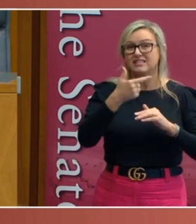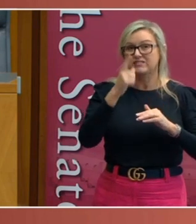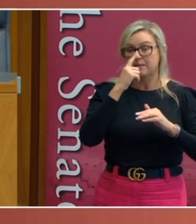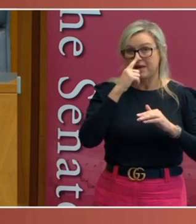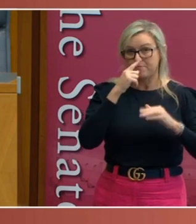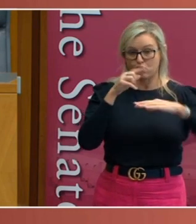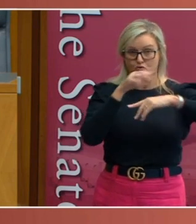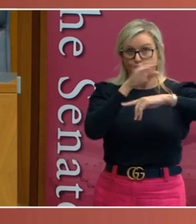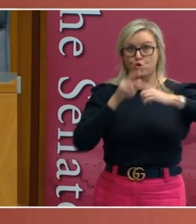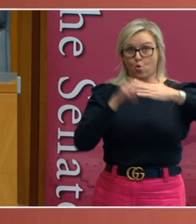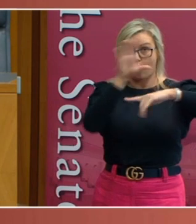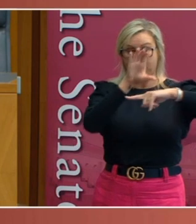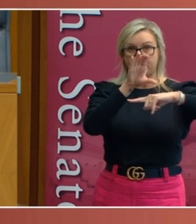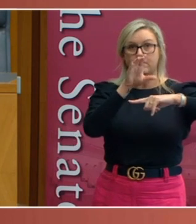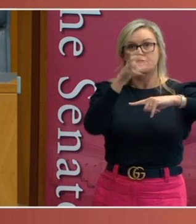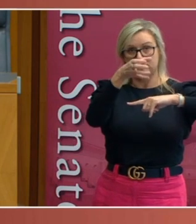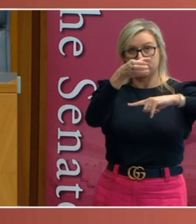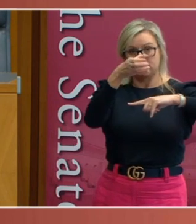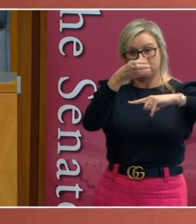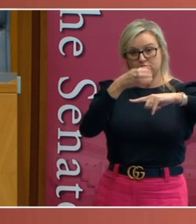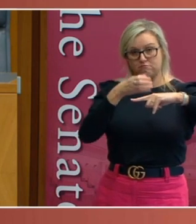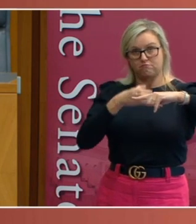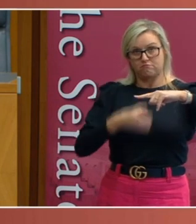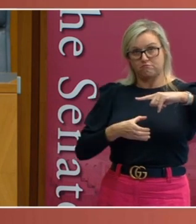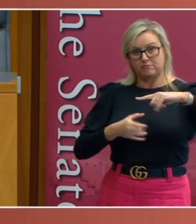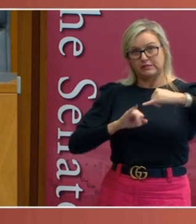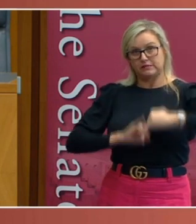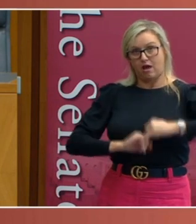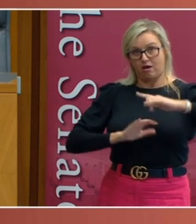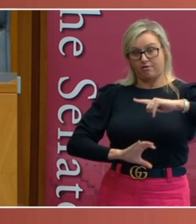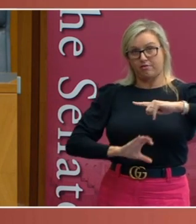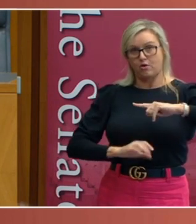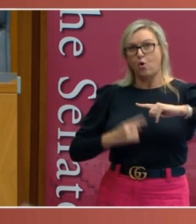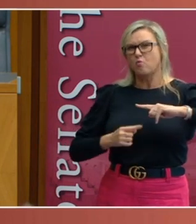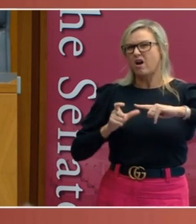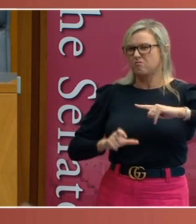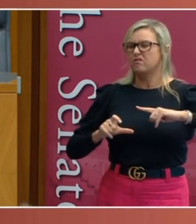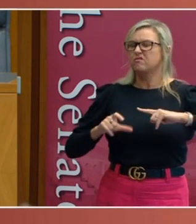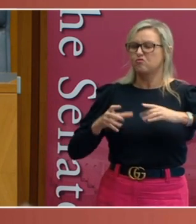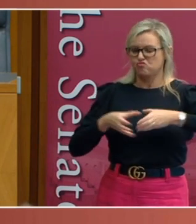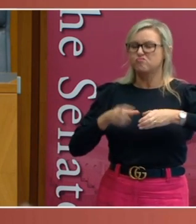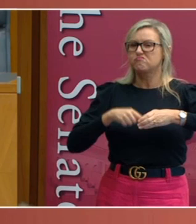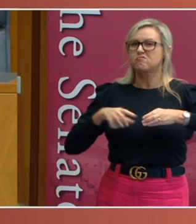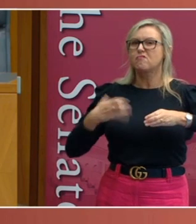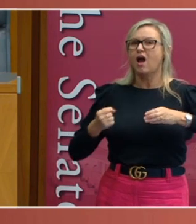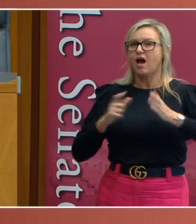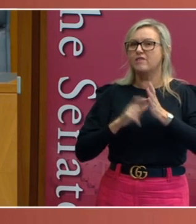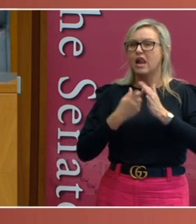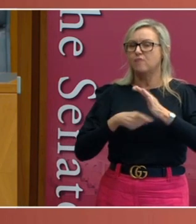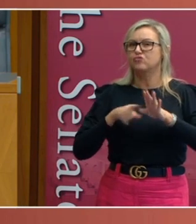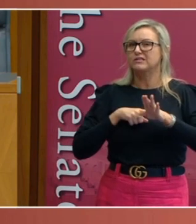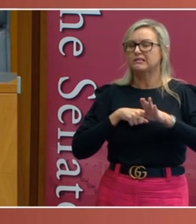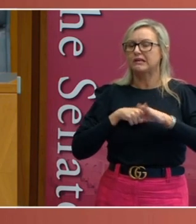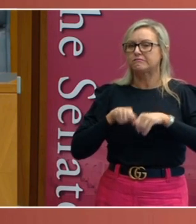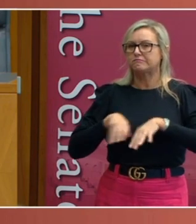north of the line to places south of the line. And one of those people had leprosy. Now, Dooley, who was described